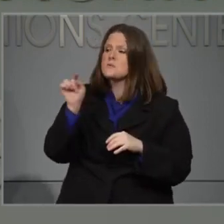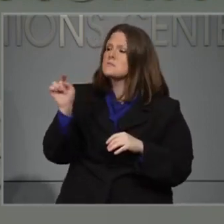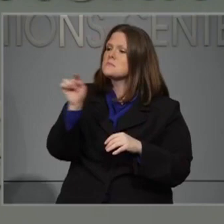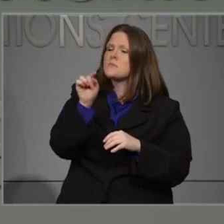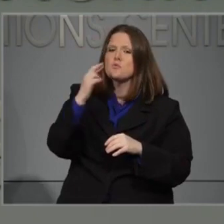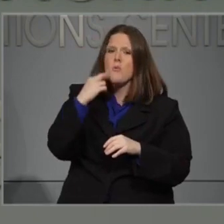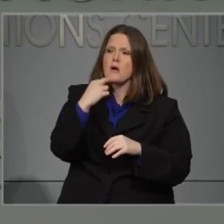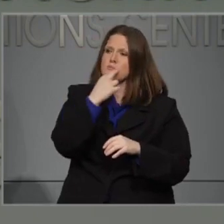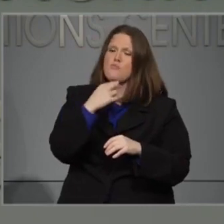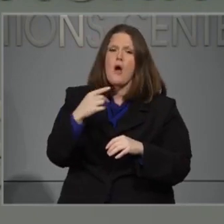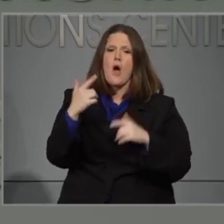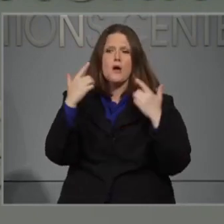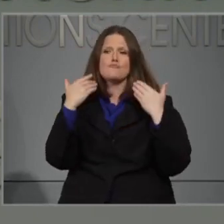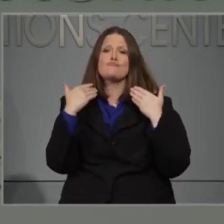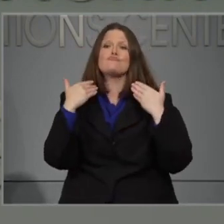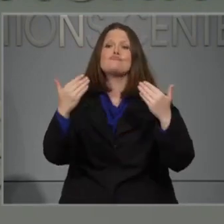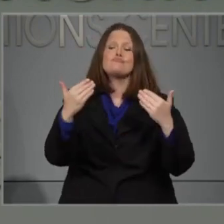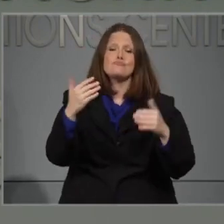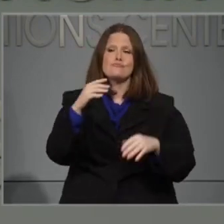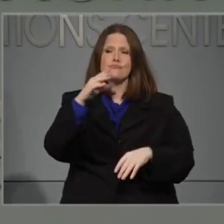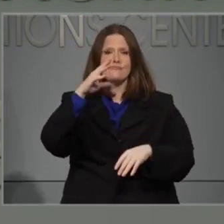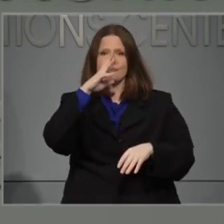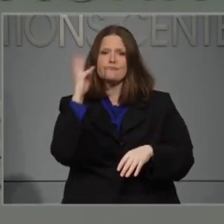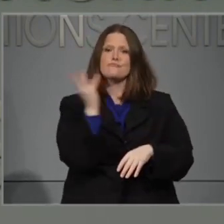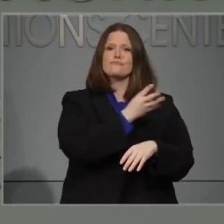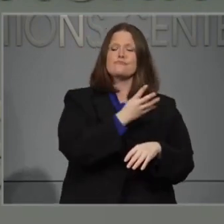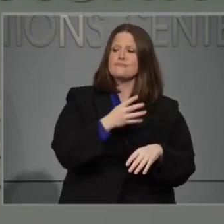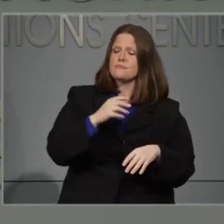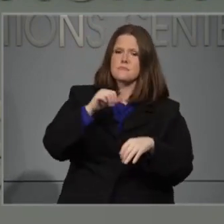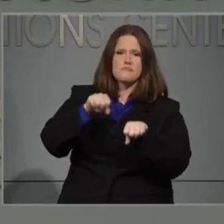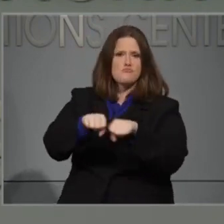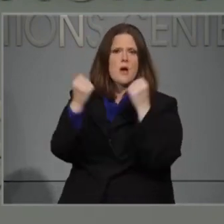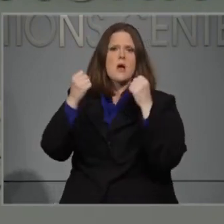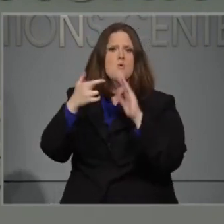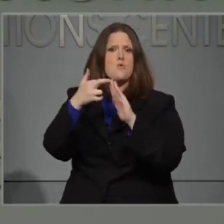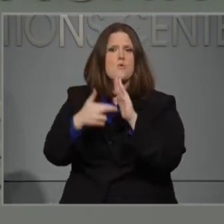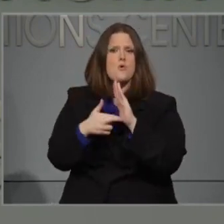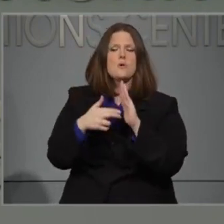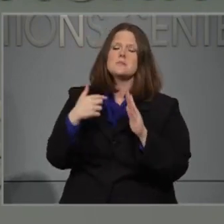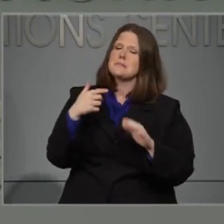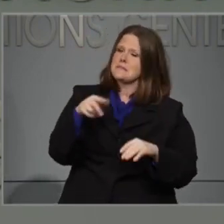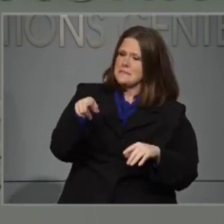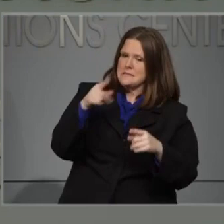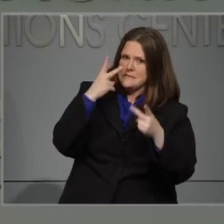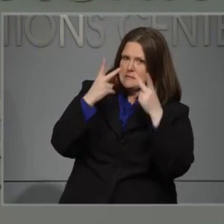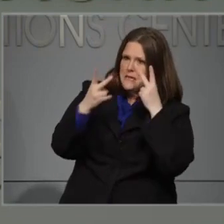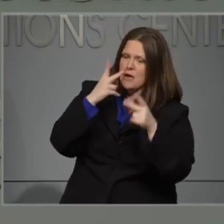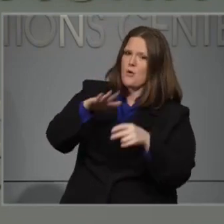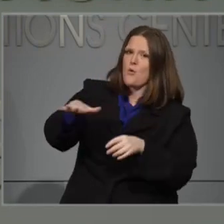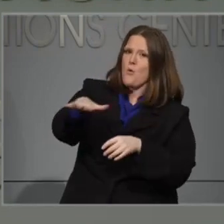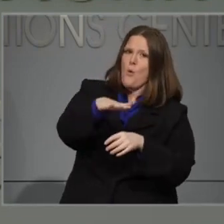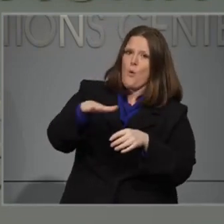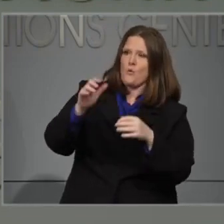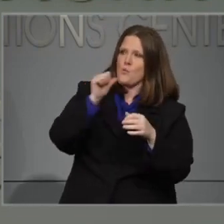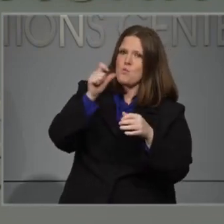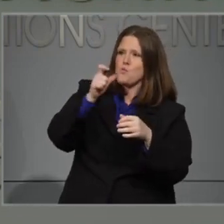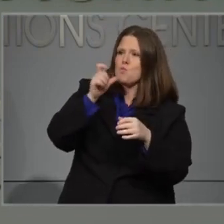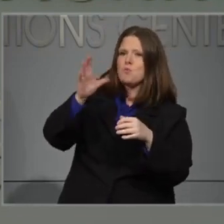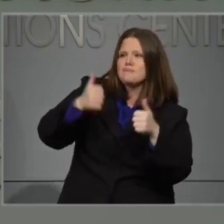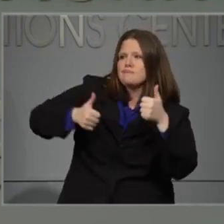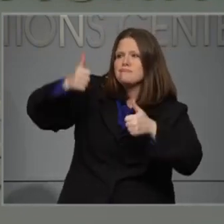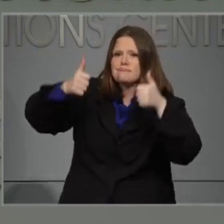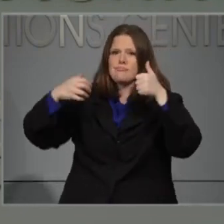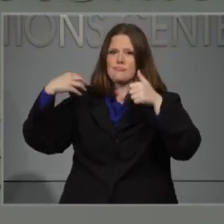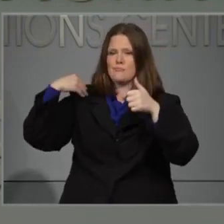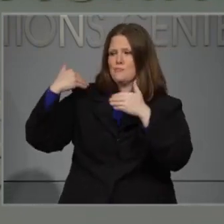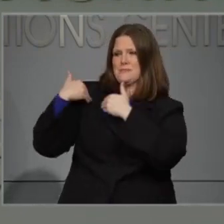violating this. And we encourage local officials to talk with all of their businesses to try to make sure